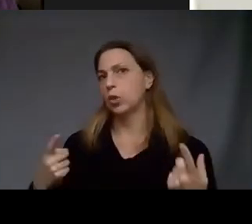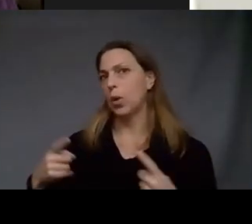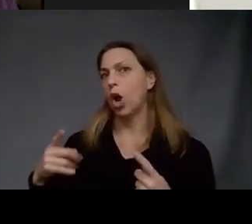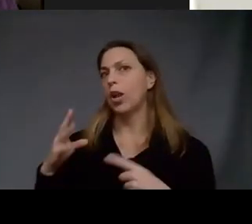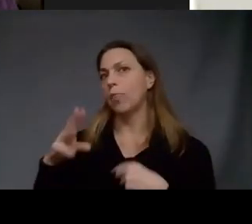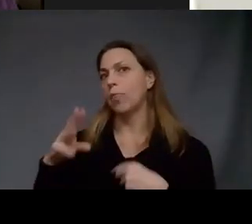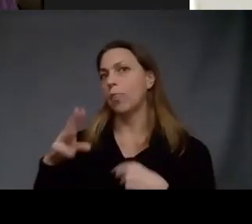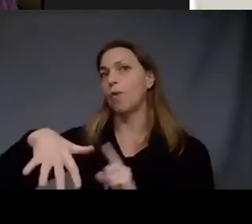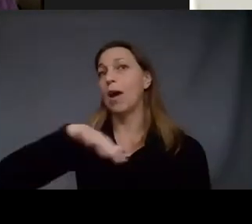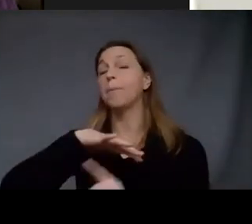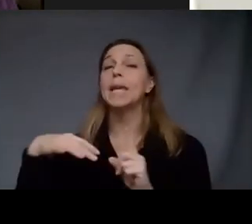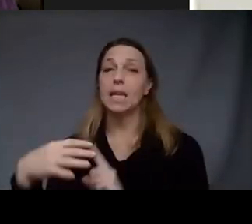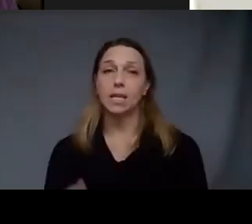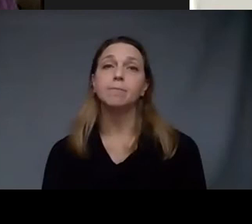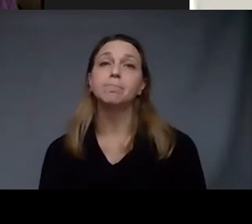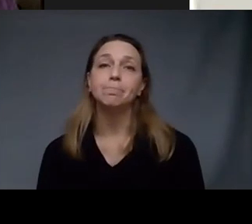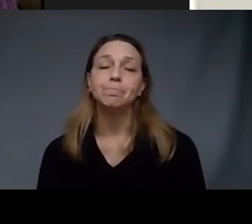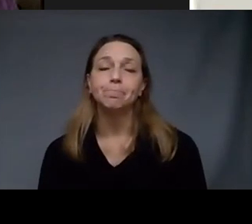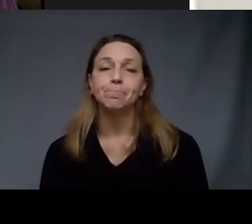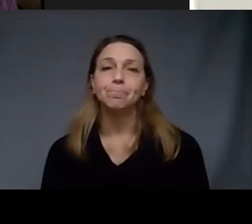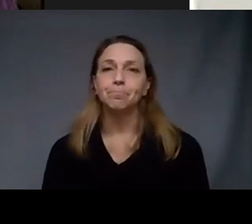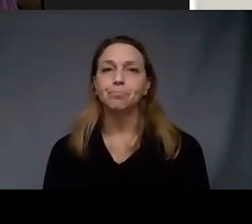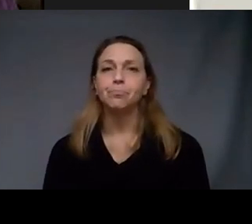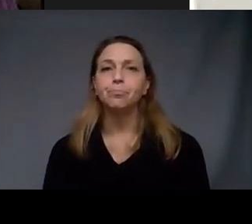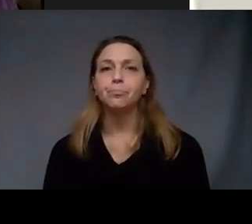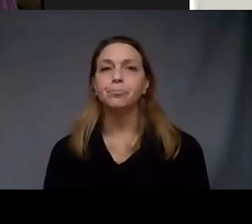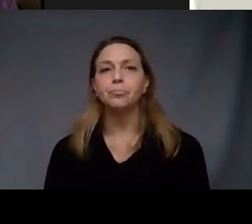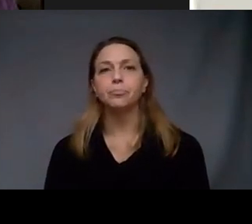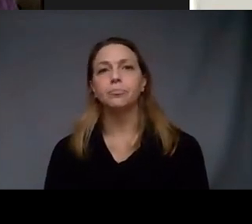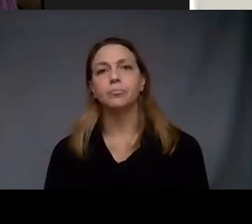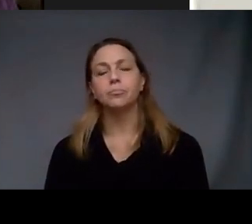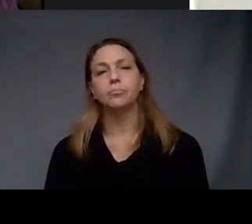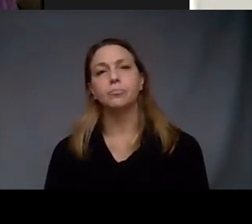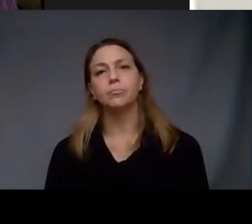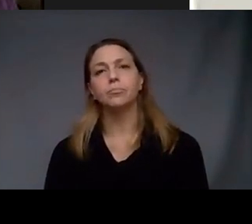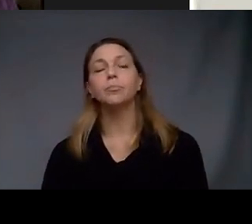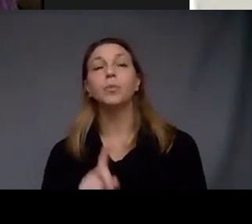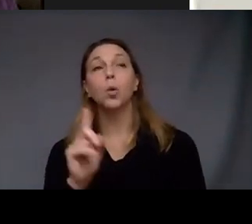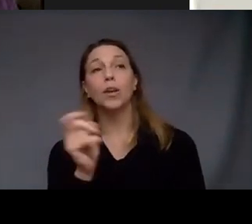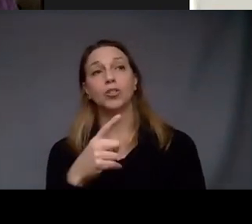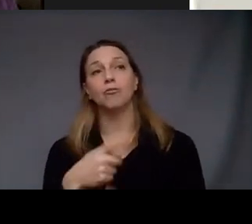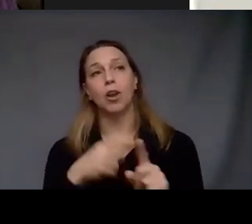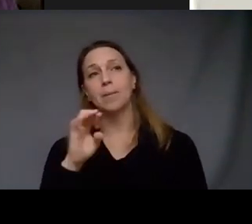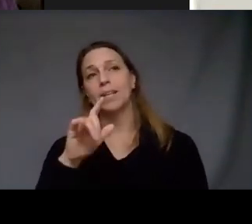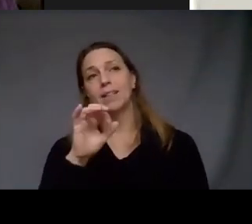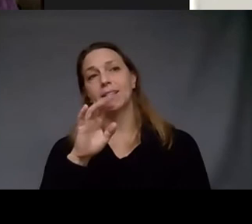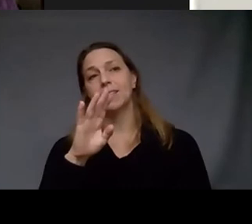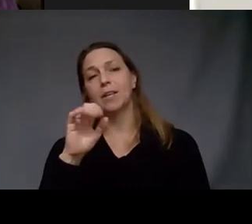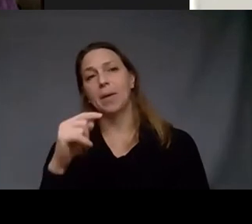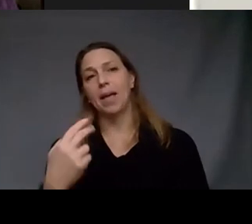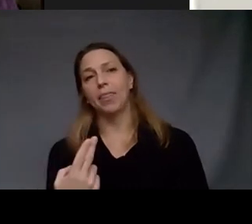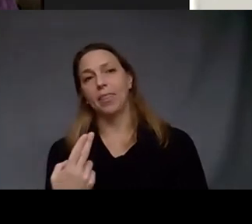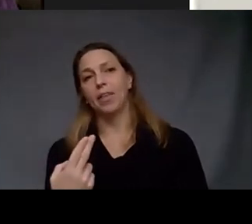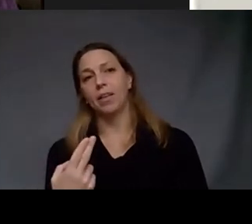me thank you we have another question from Elizabeth they would like to know is there a particular